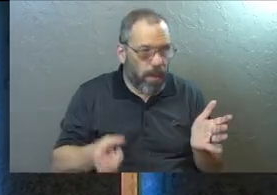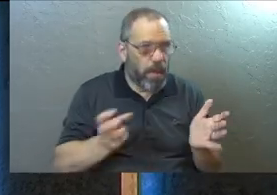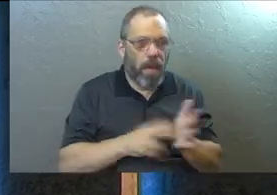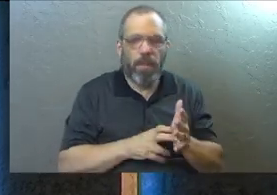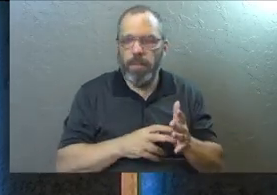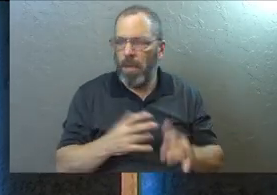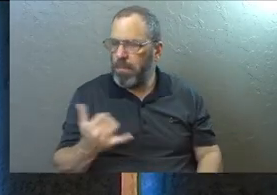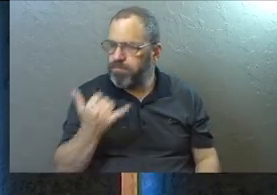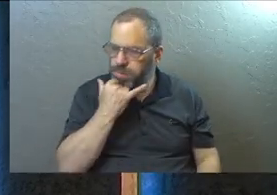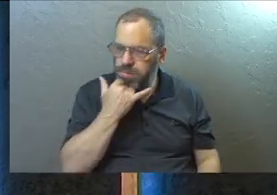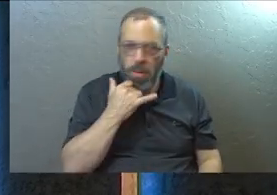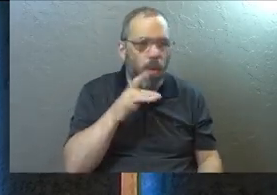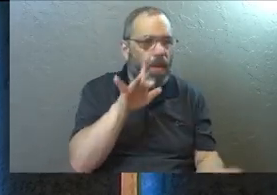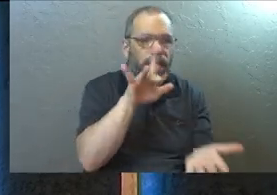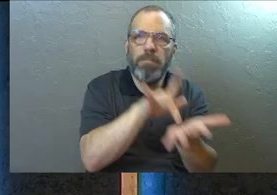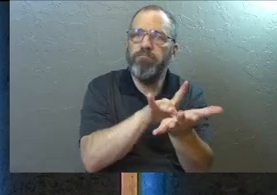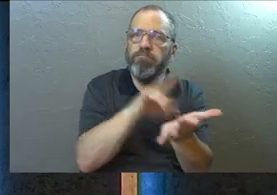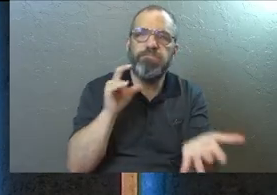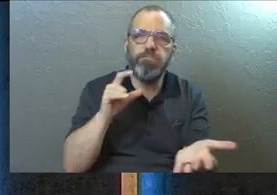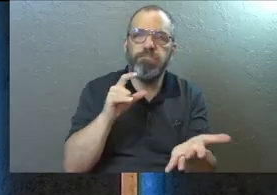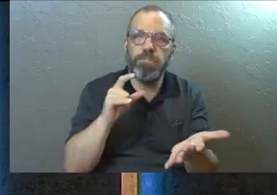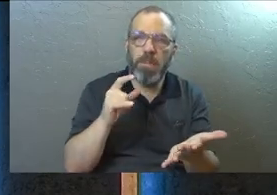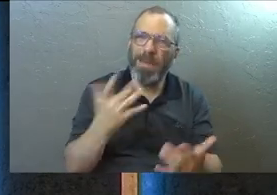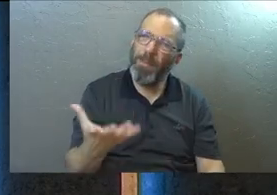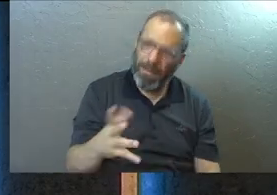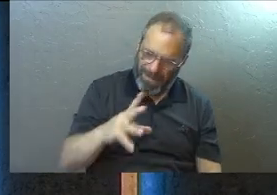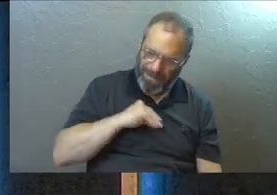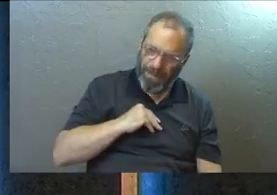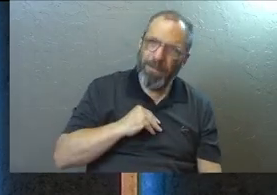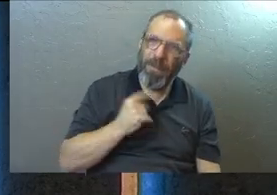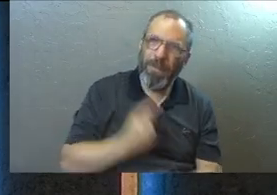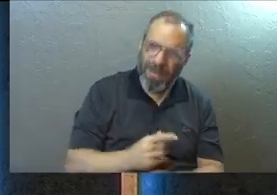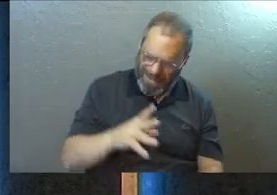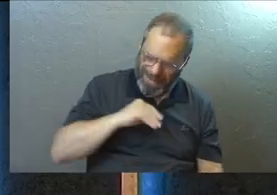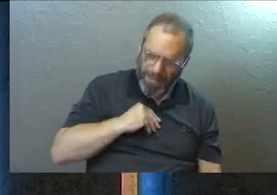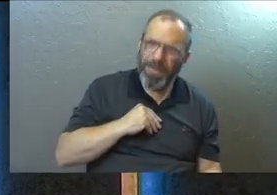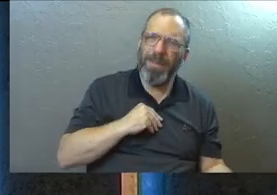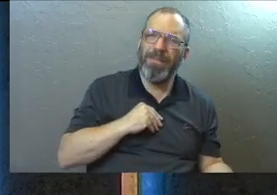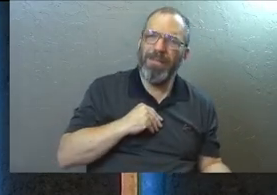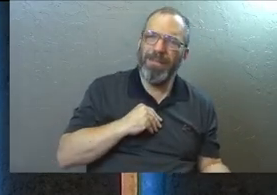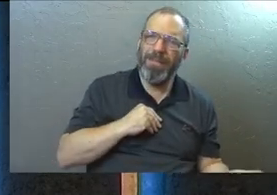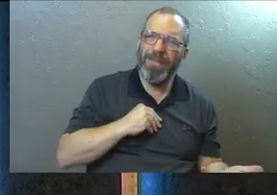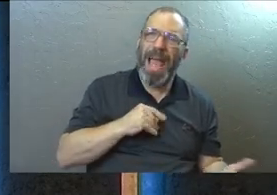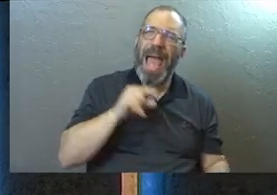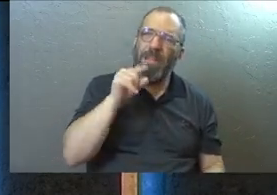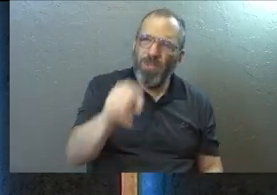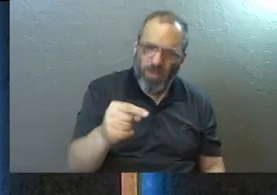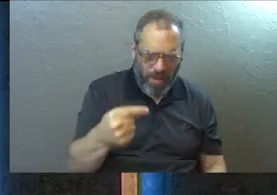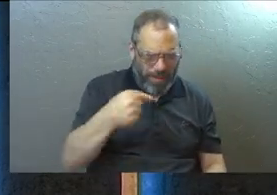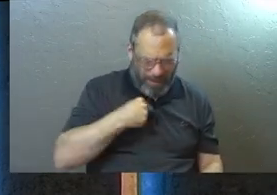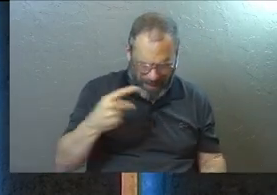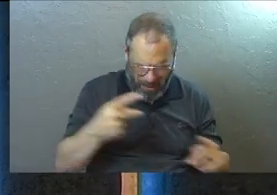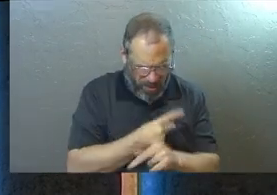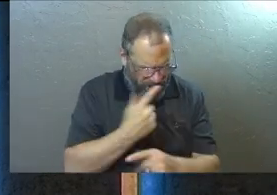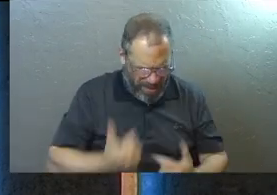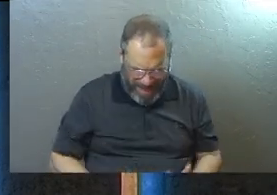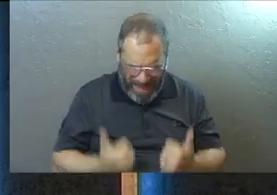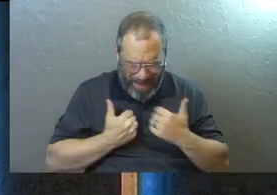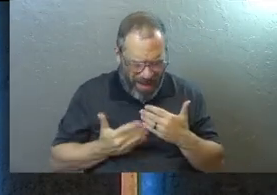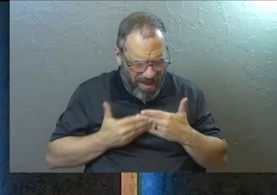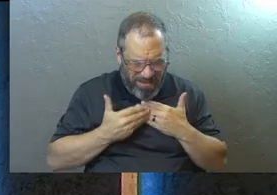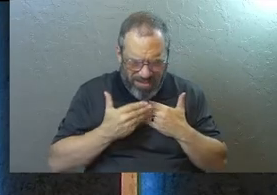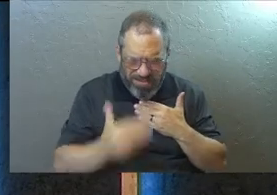and we didn't do it right to you. Can we own that? And part of us all trying to figure our way